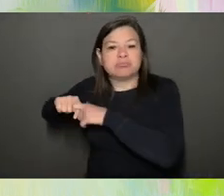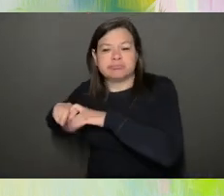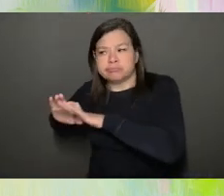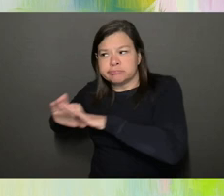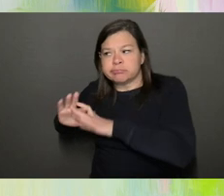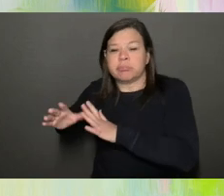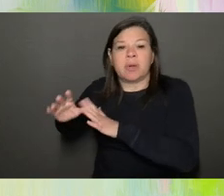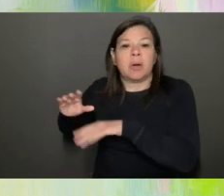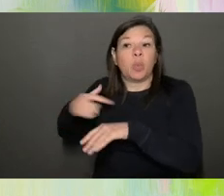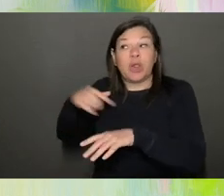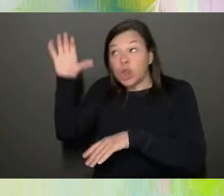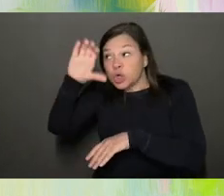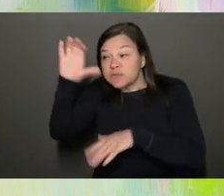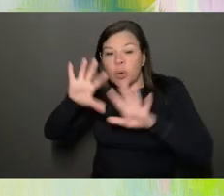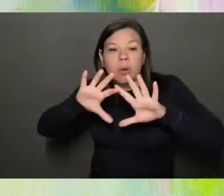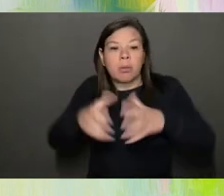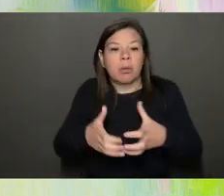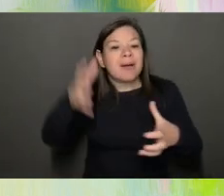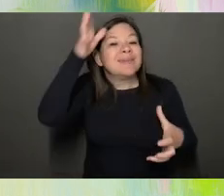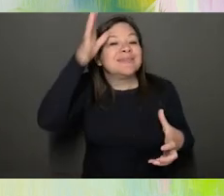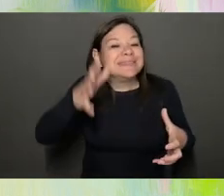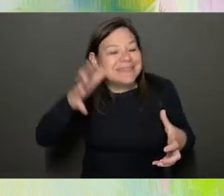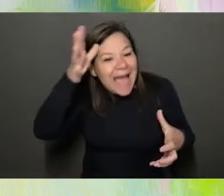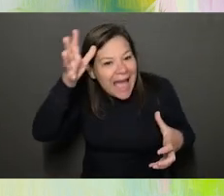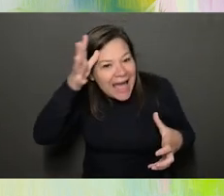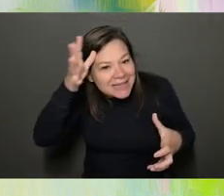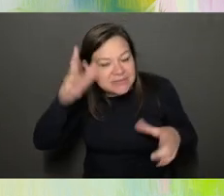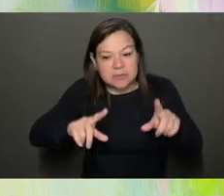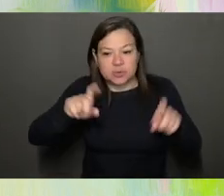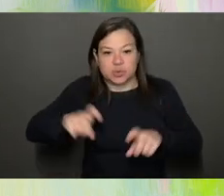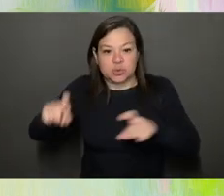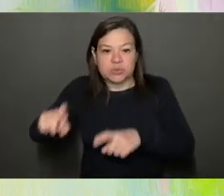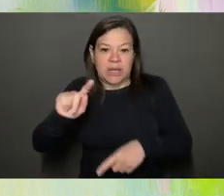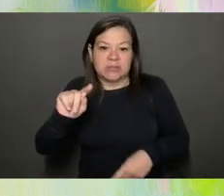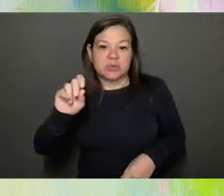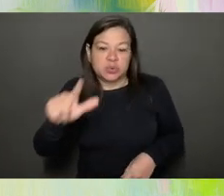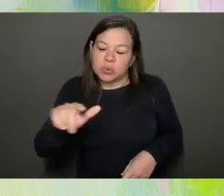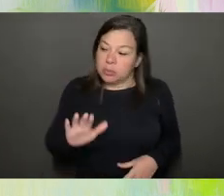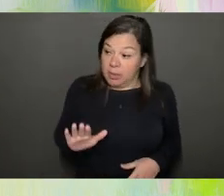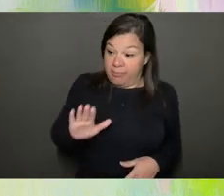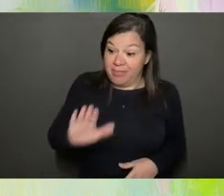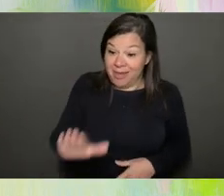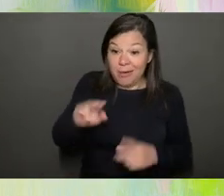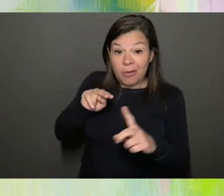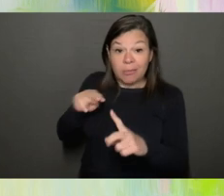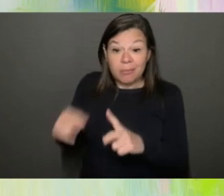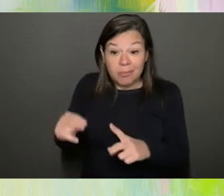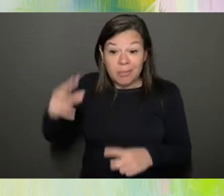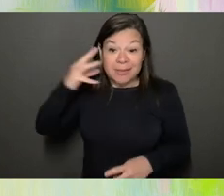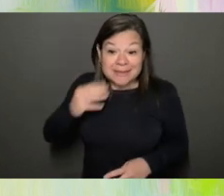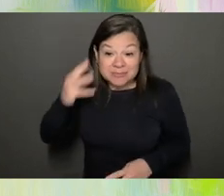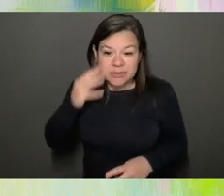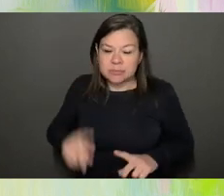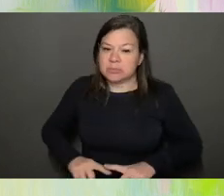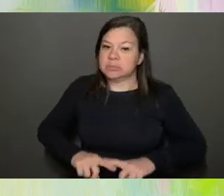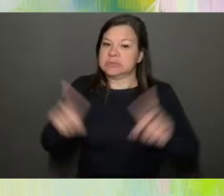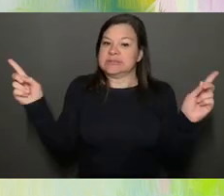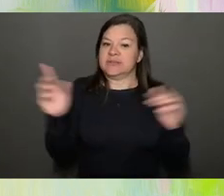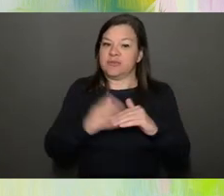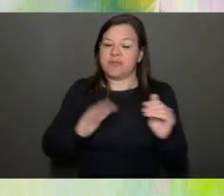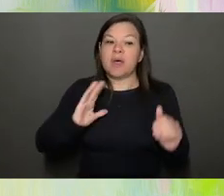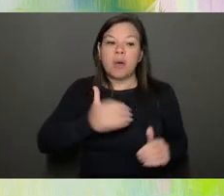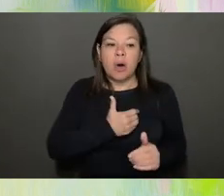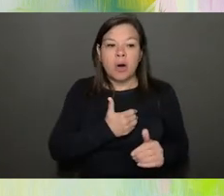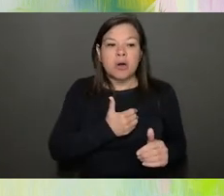us find a group of dads to test out the tool. And they certainly did have a different experience with the tool that's now really